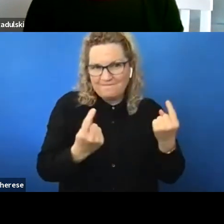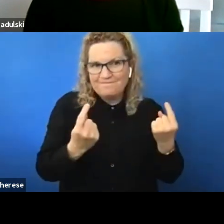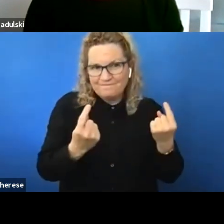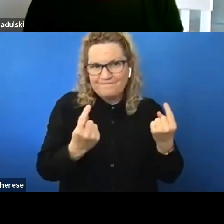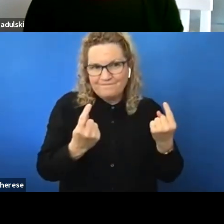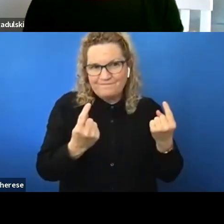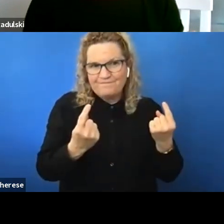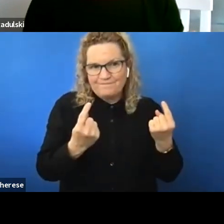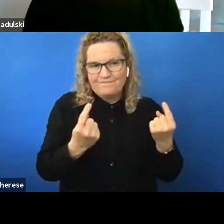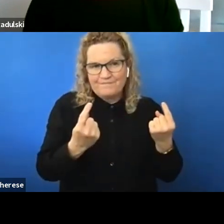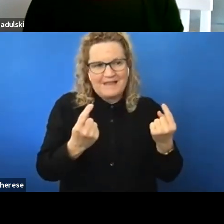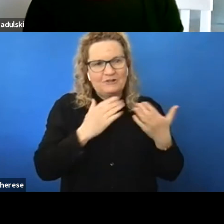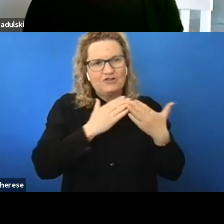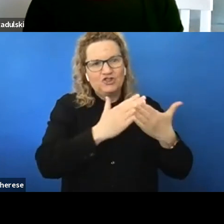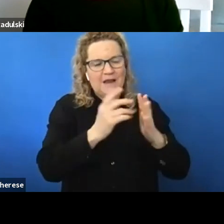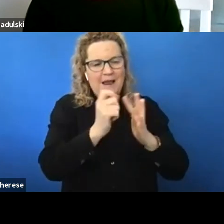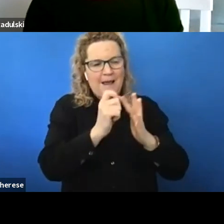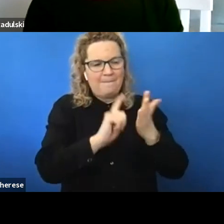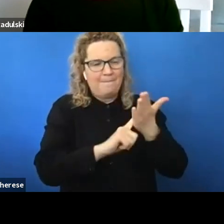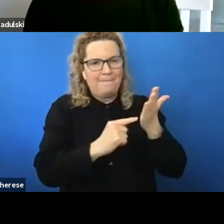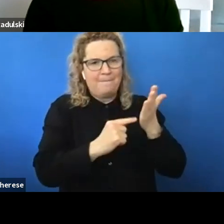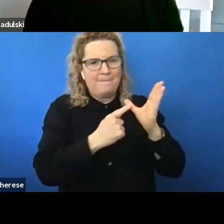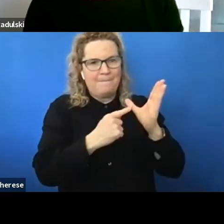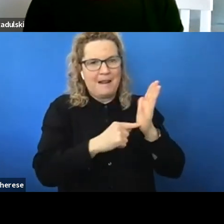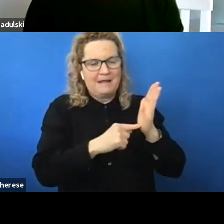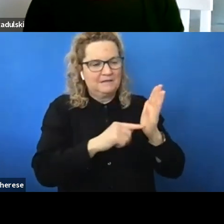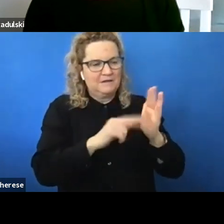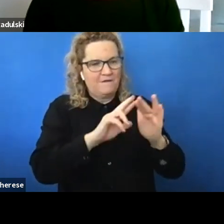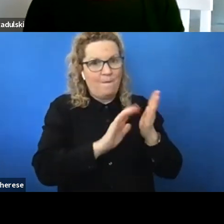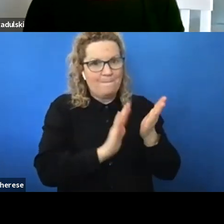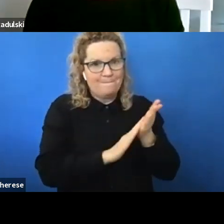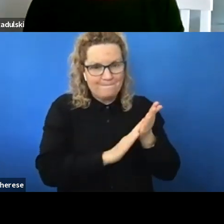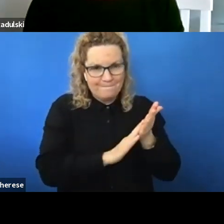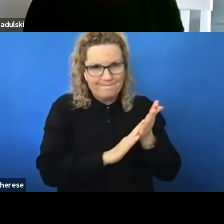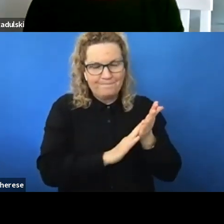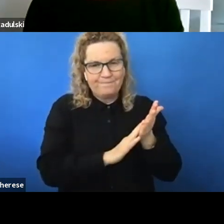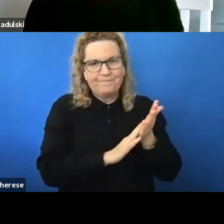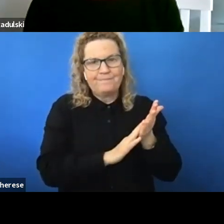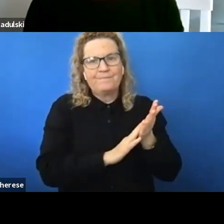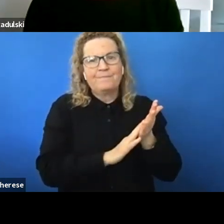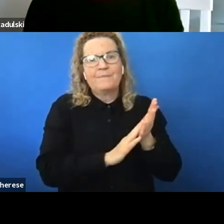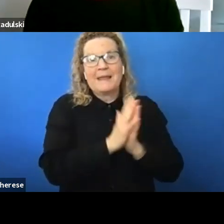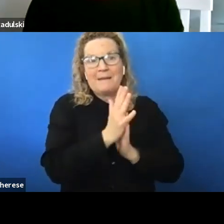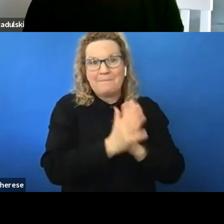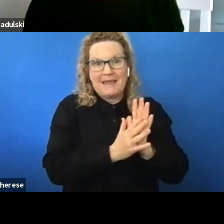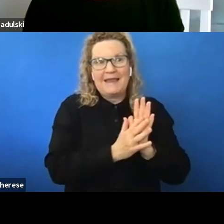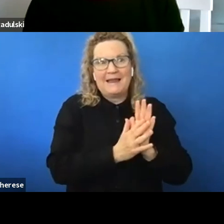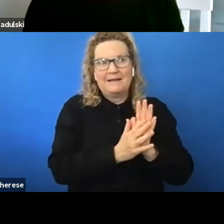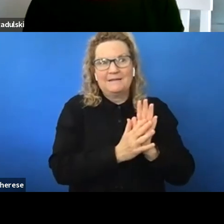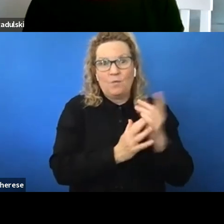platform and by creating the same platform we need to create multiple platforms